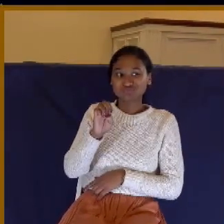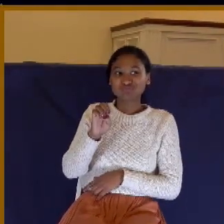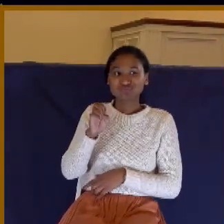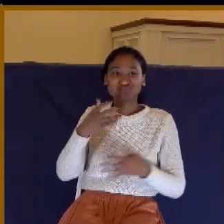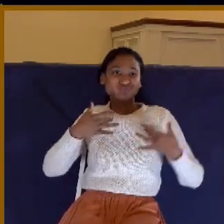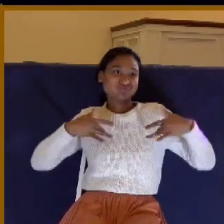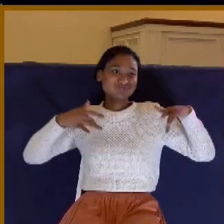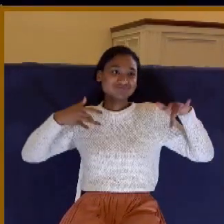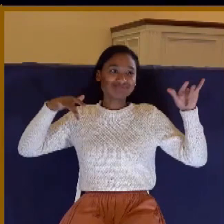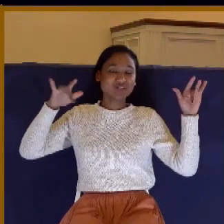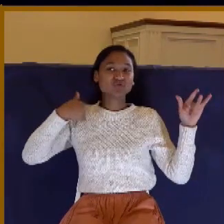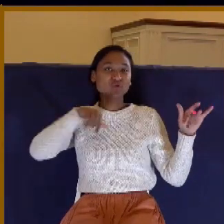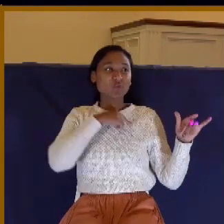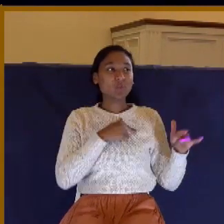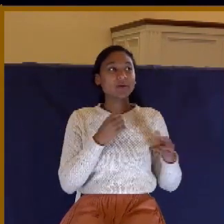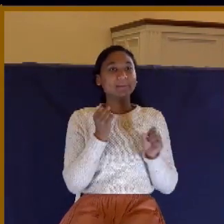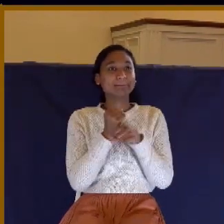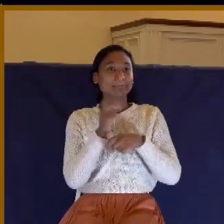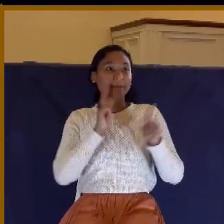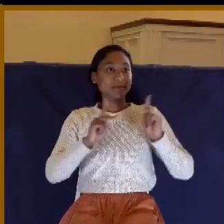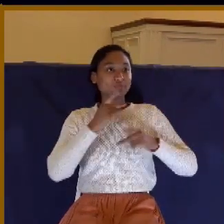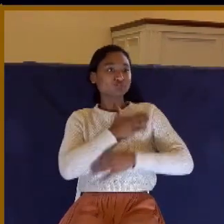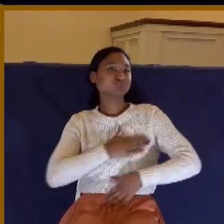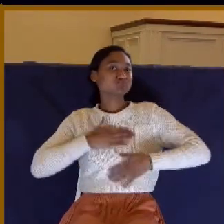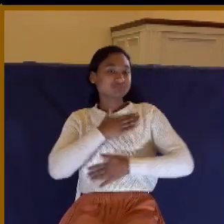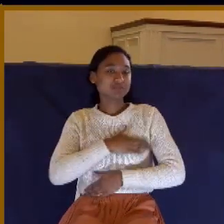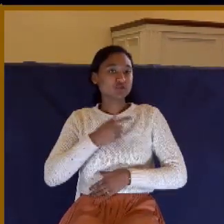So we end up entertaining goats instead of feeding sheep.